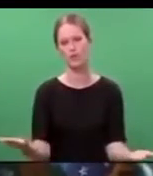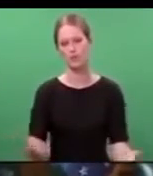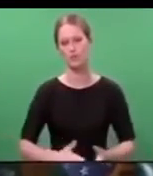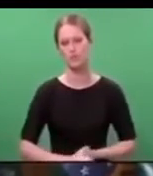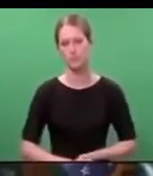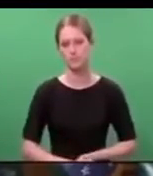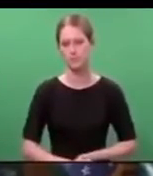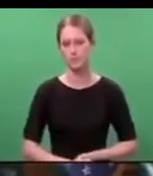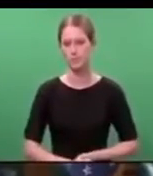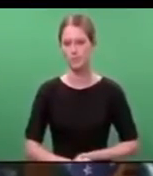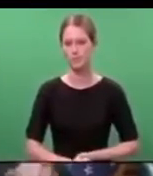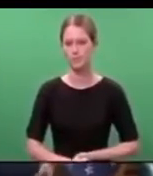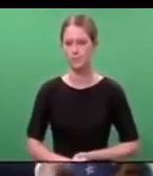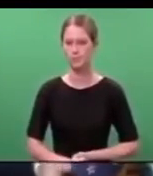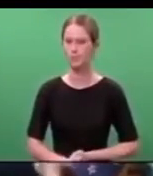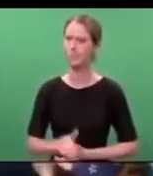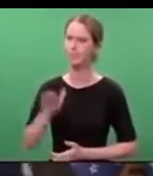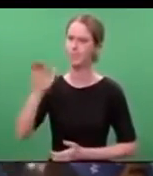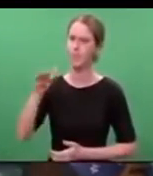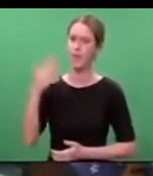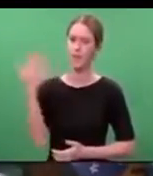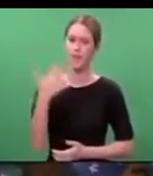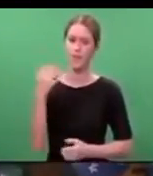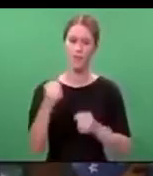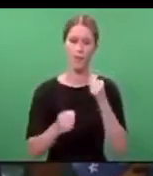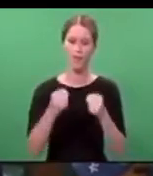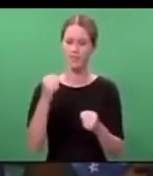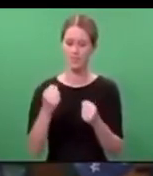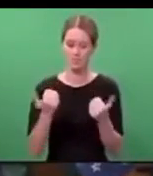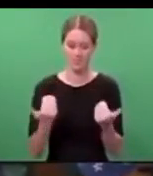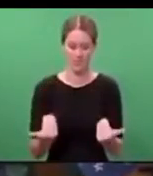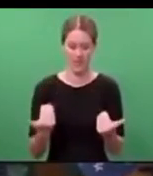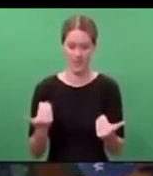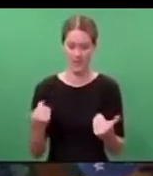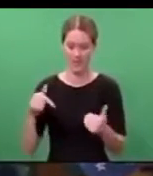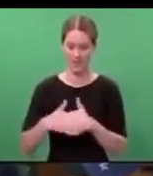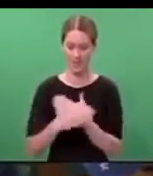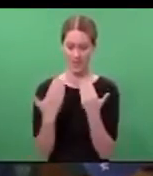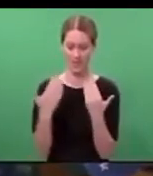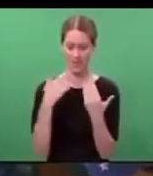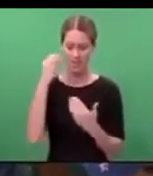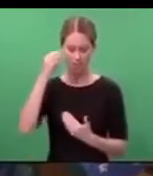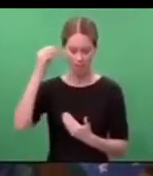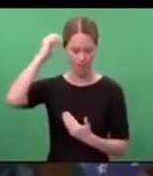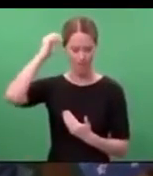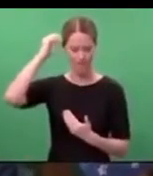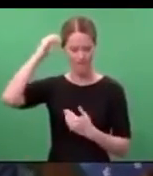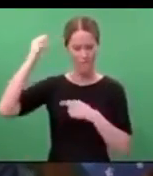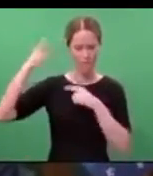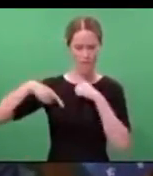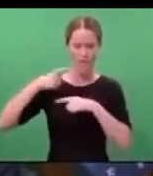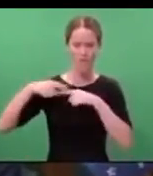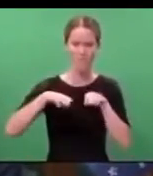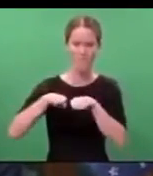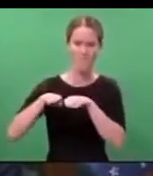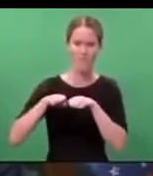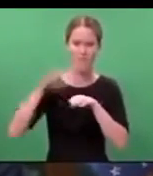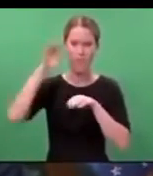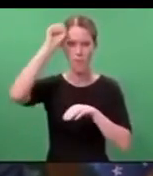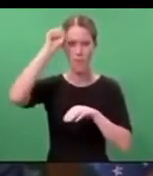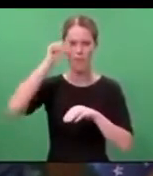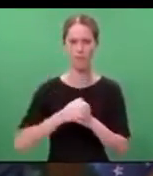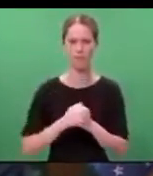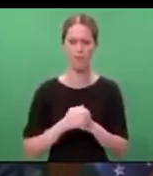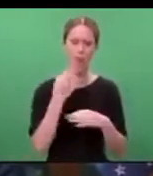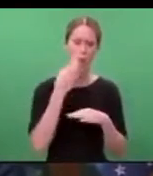Mr Speaker, the 15th of March will now be forever a day etched in our collective memories. On a